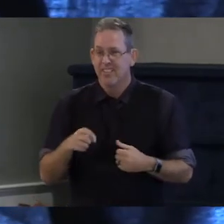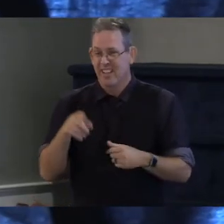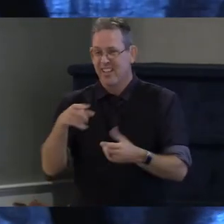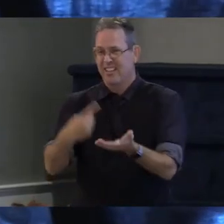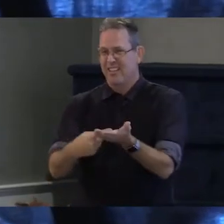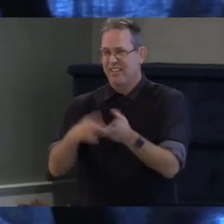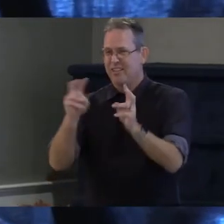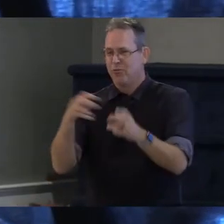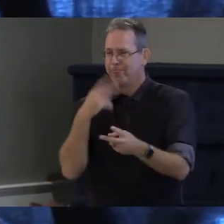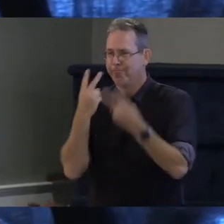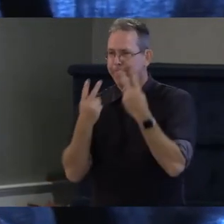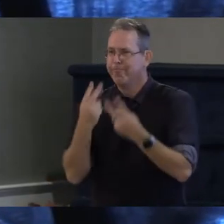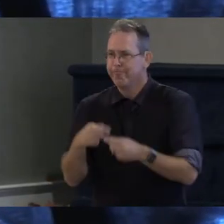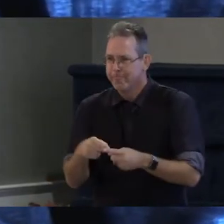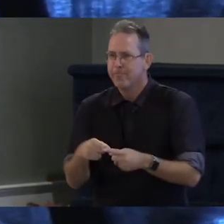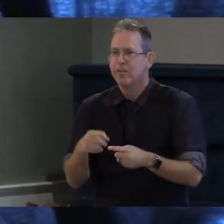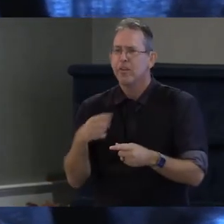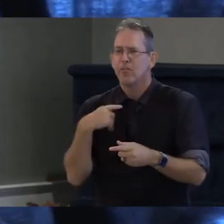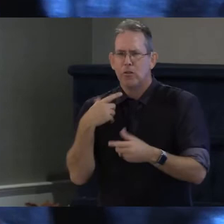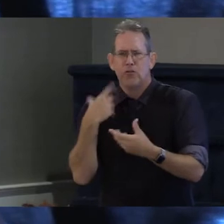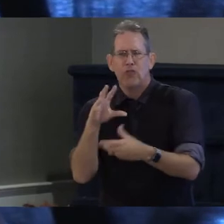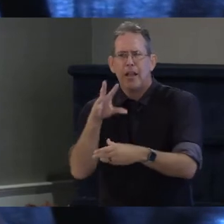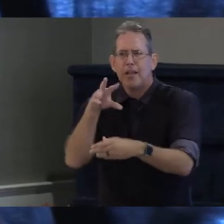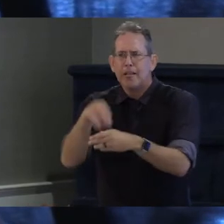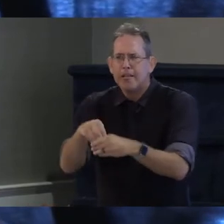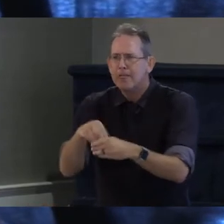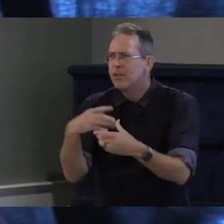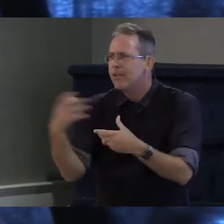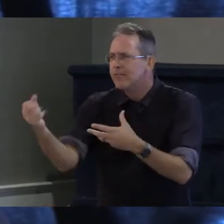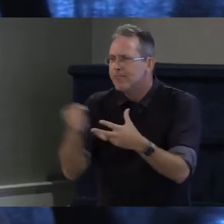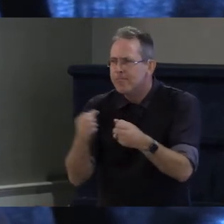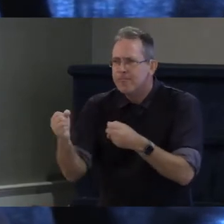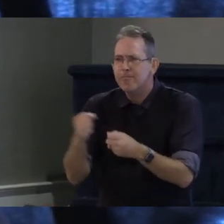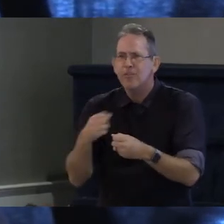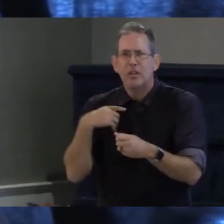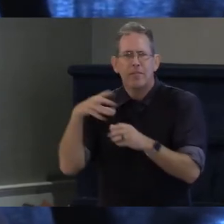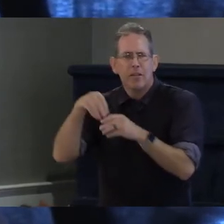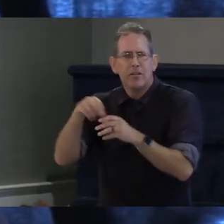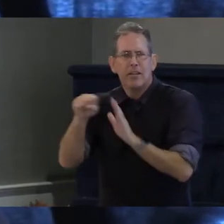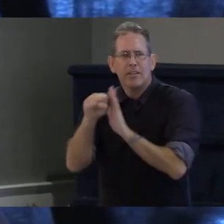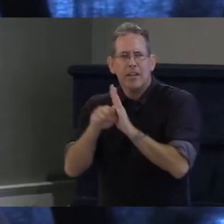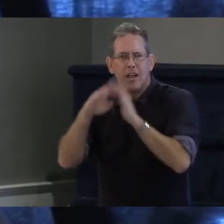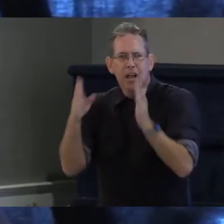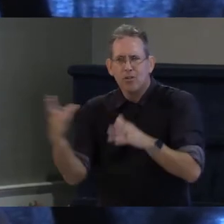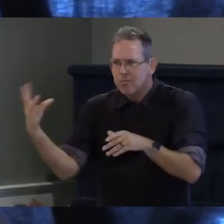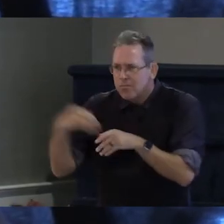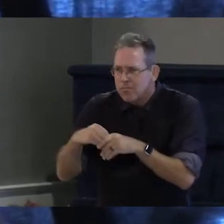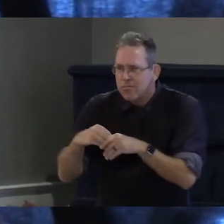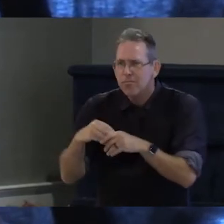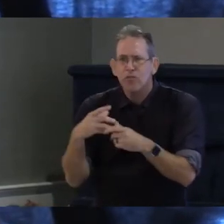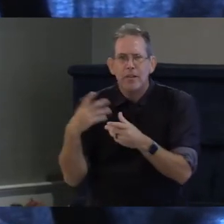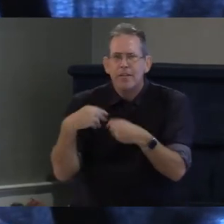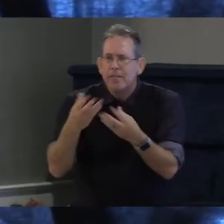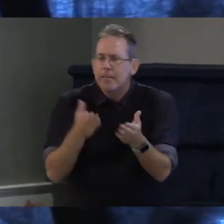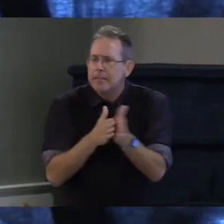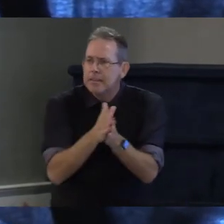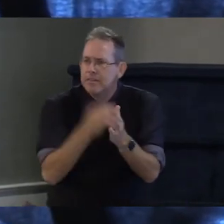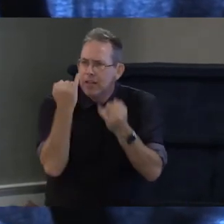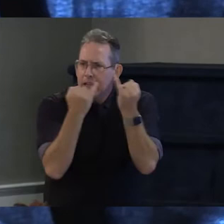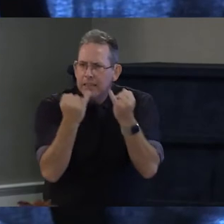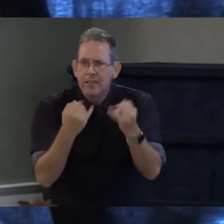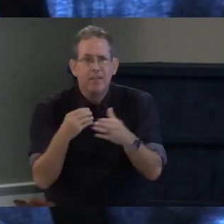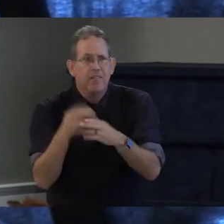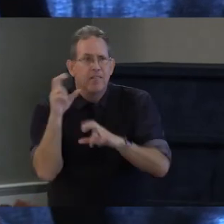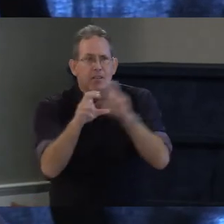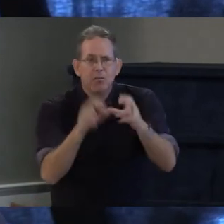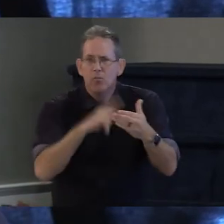uh within the state house to um not just incentivize but invest in uh programs at